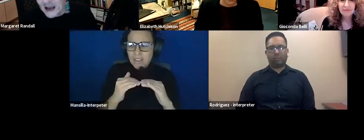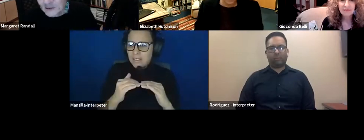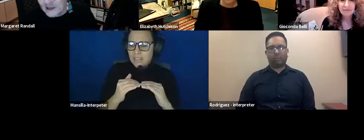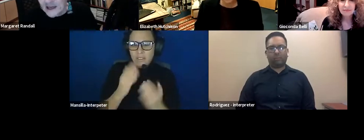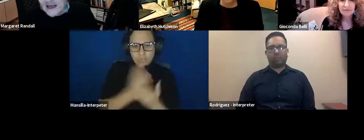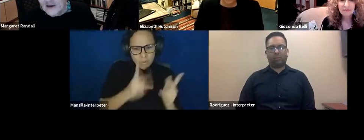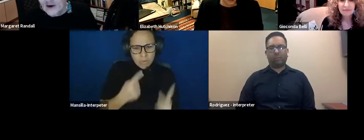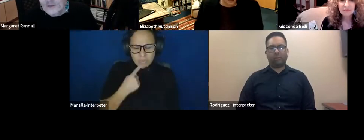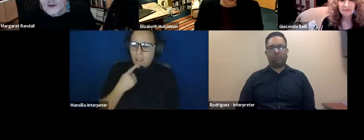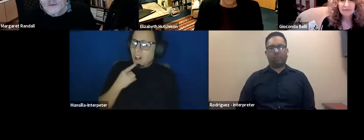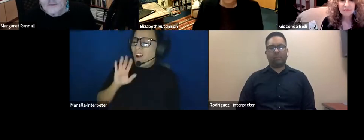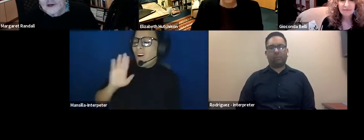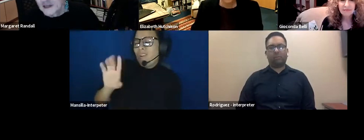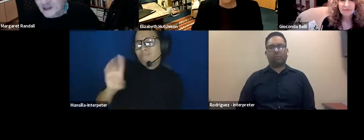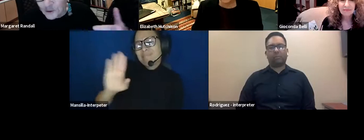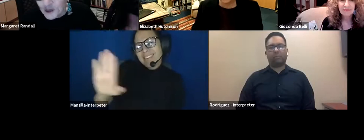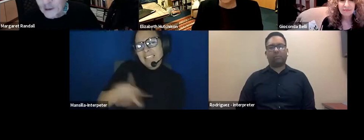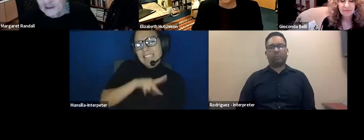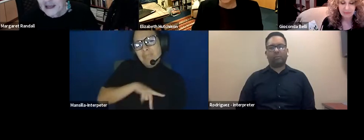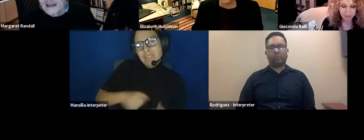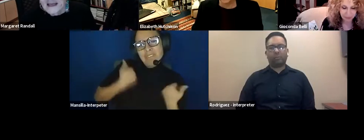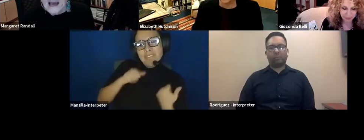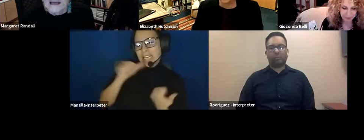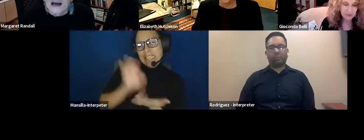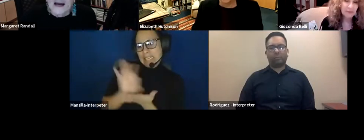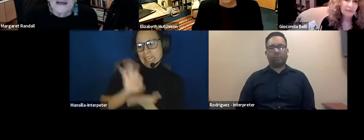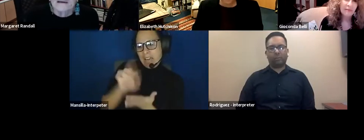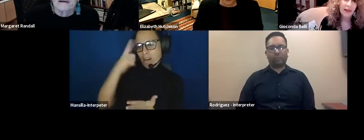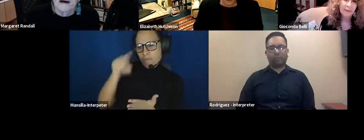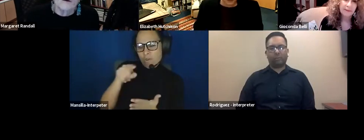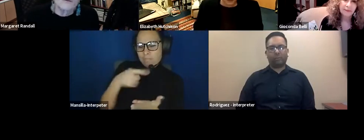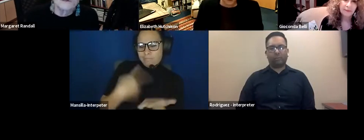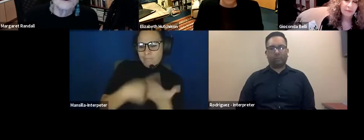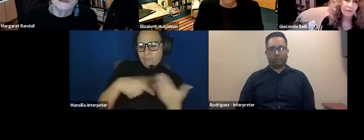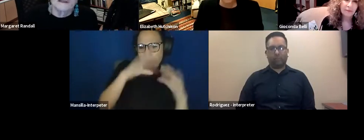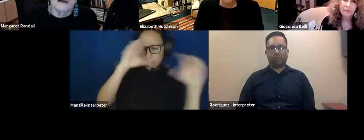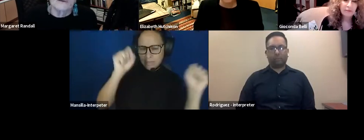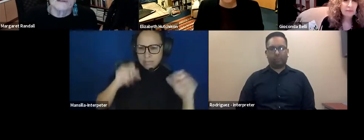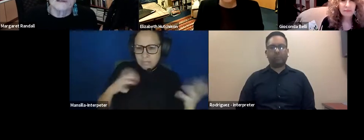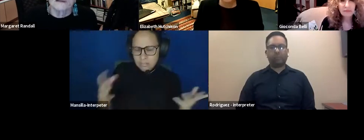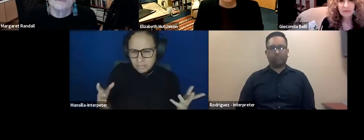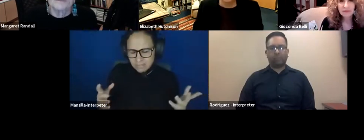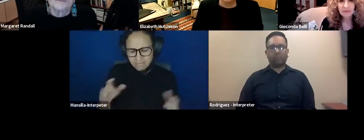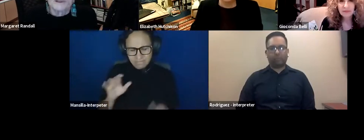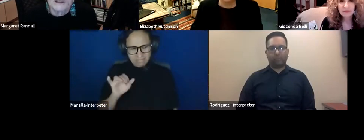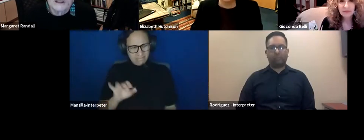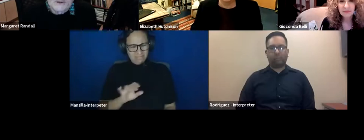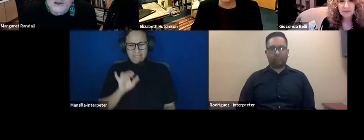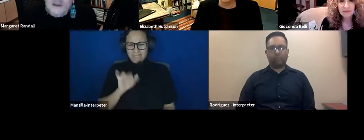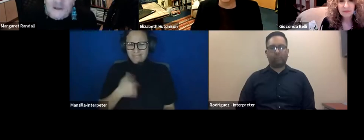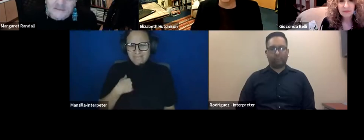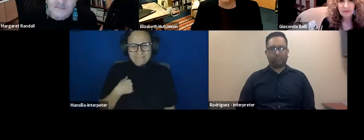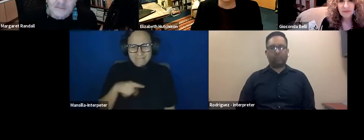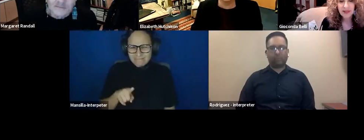doesn't count. You know, we, we don't need to talk about that. And I, I always thought that that was, um, just